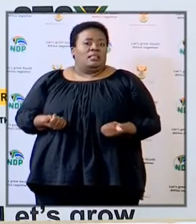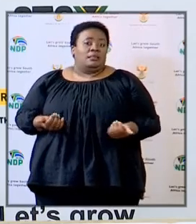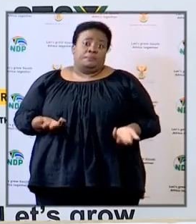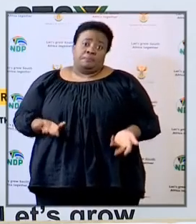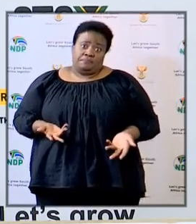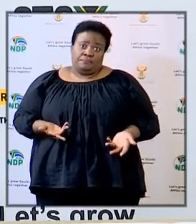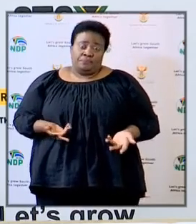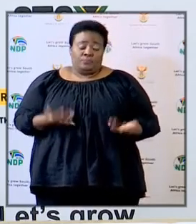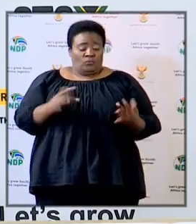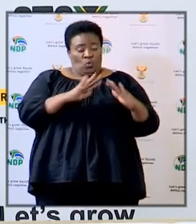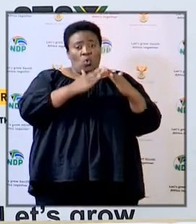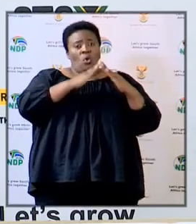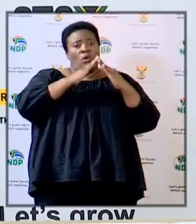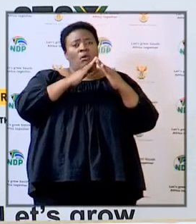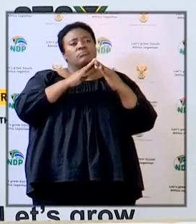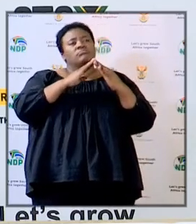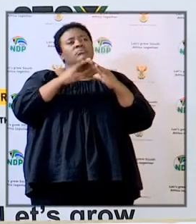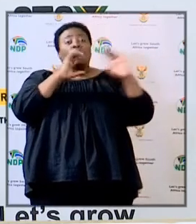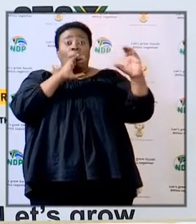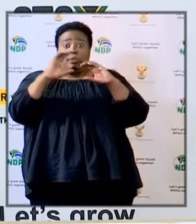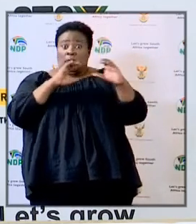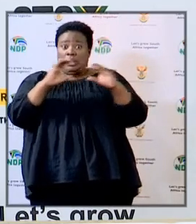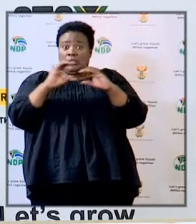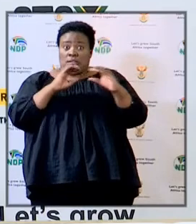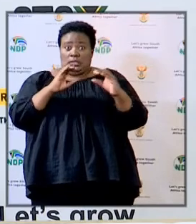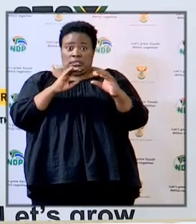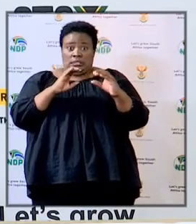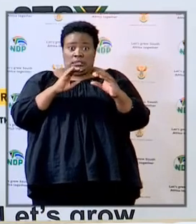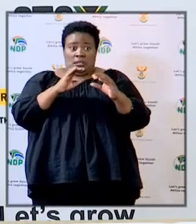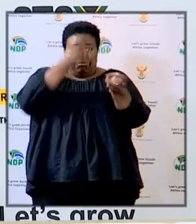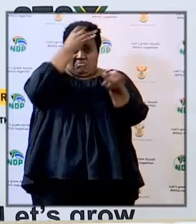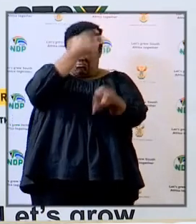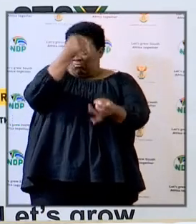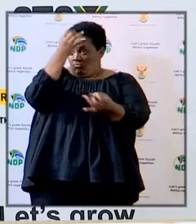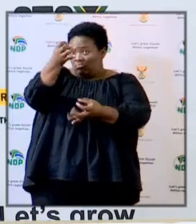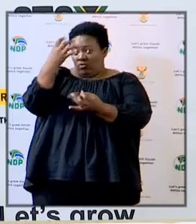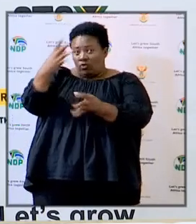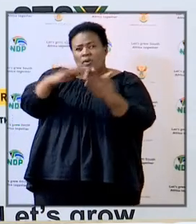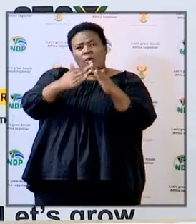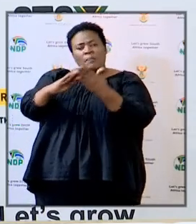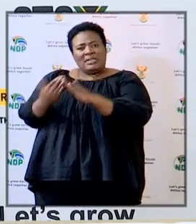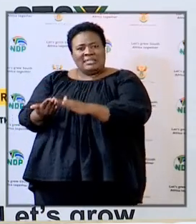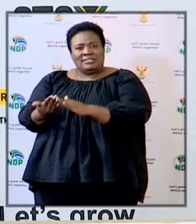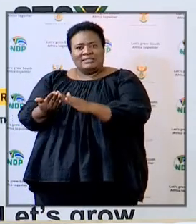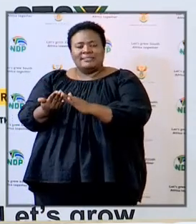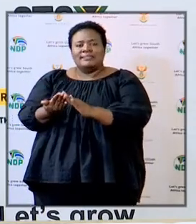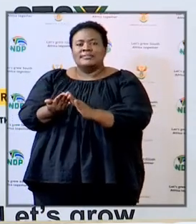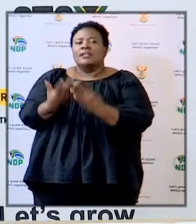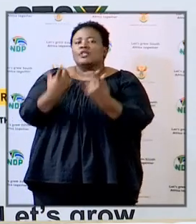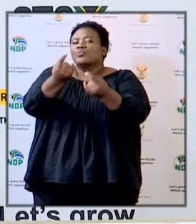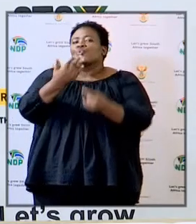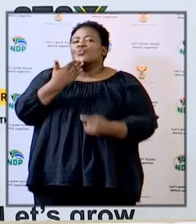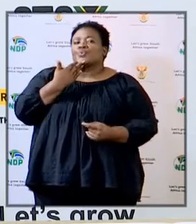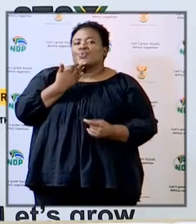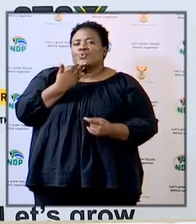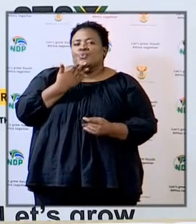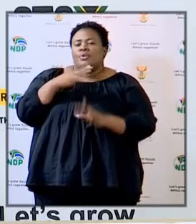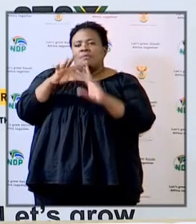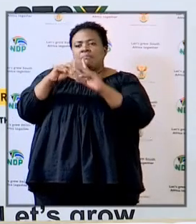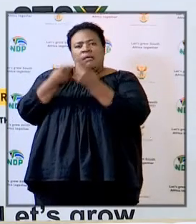terms of the communication that has to be done with the public it's led by health and also Department of Communication